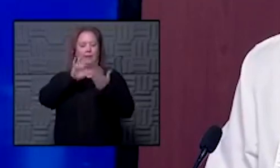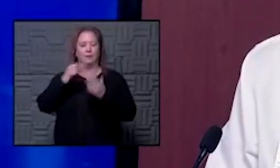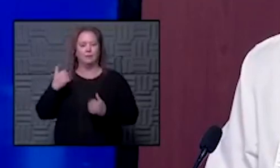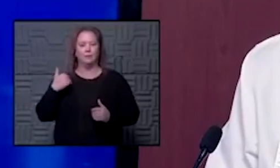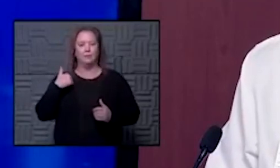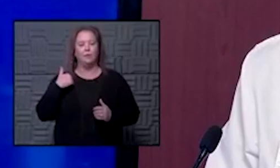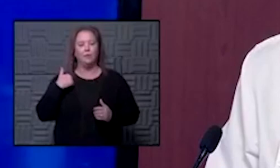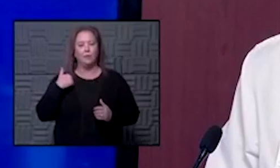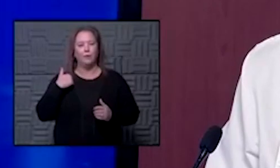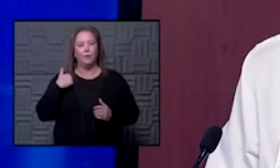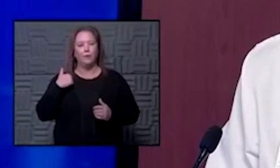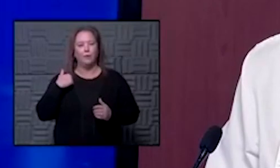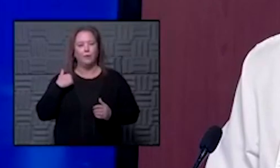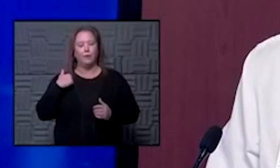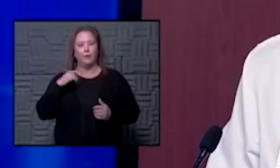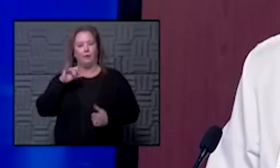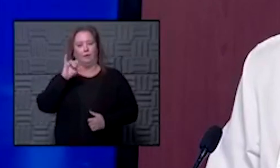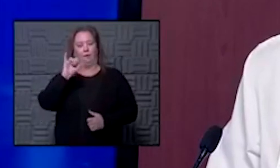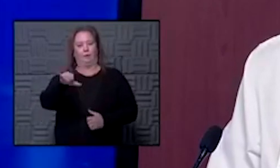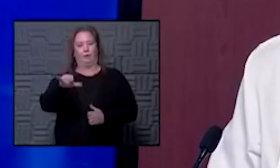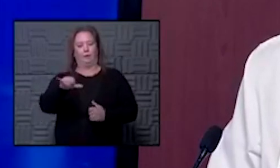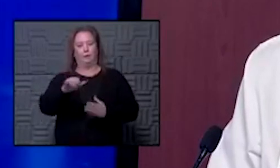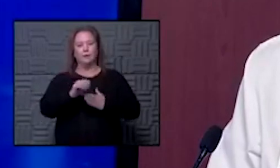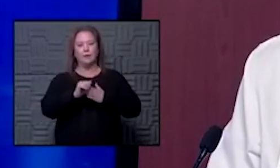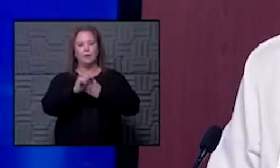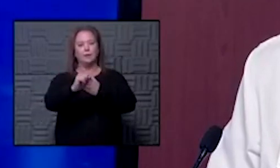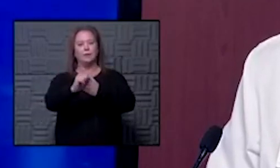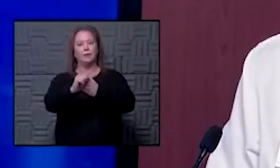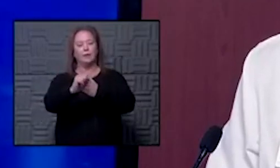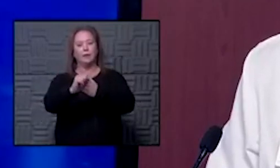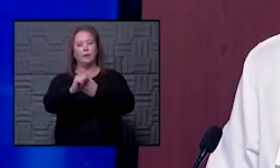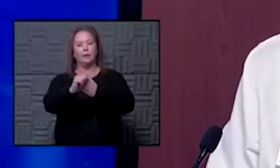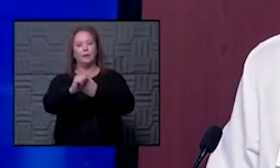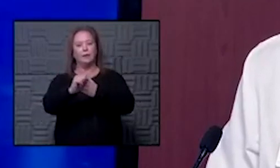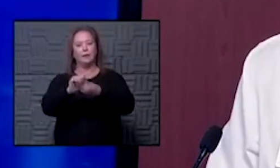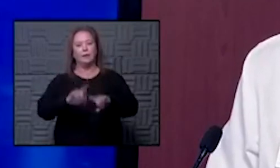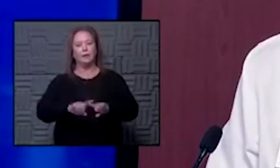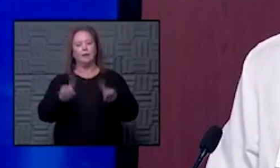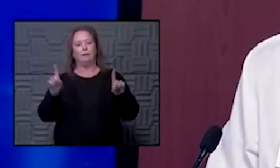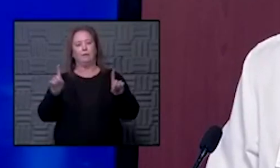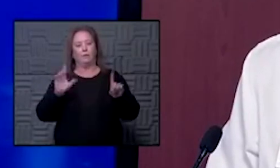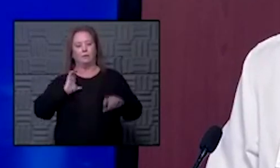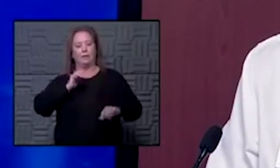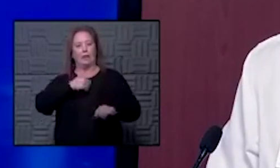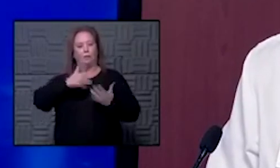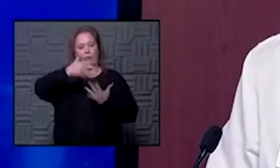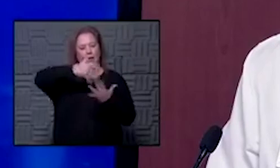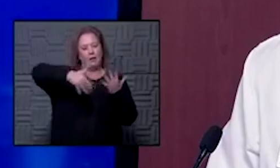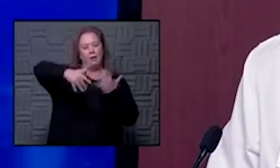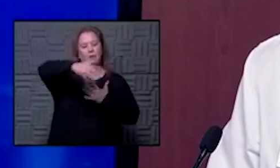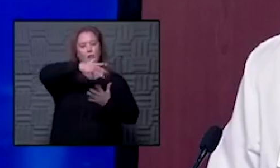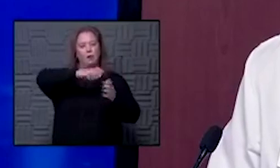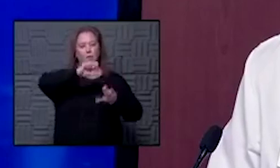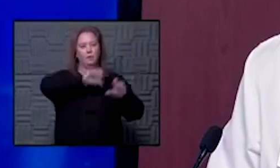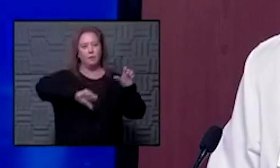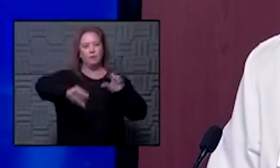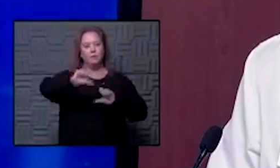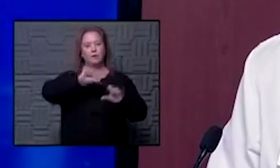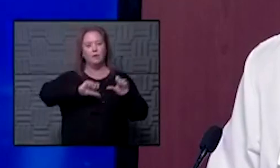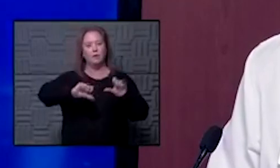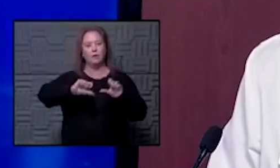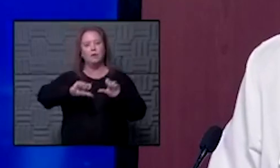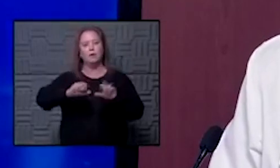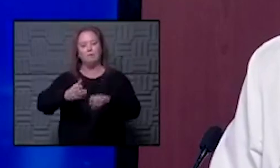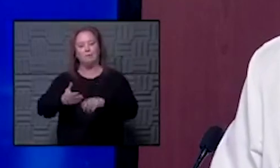and um that undoubtedly has led to differences in how we interact with others and likely an increase in